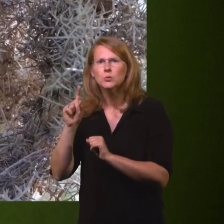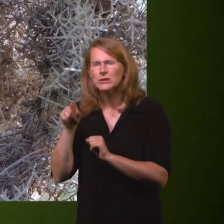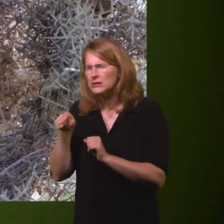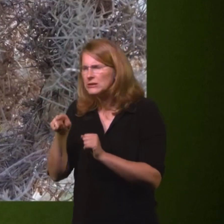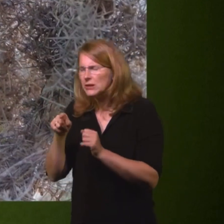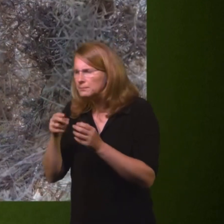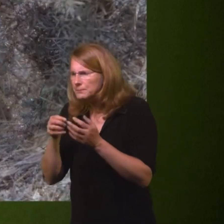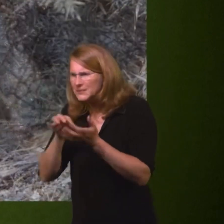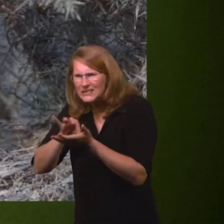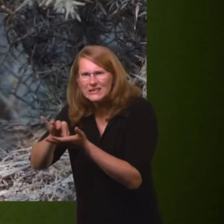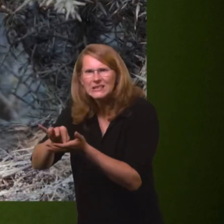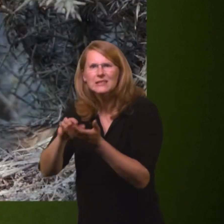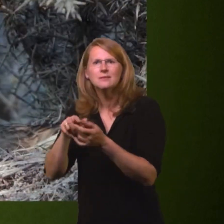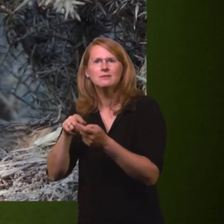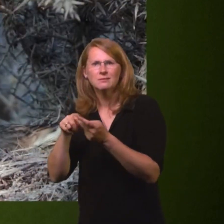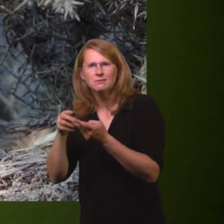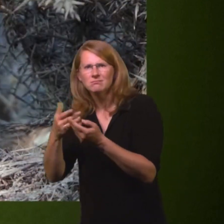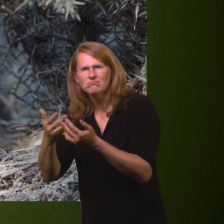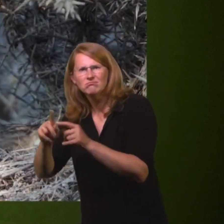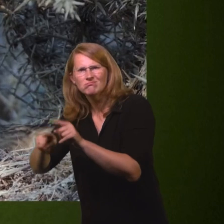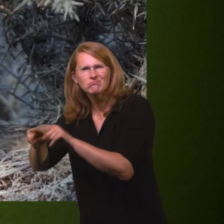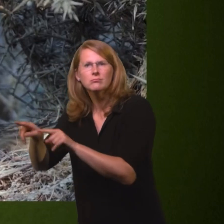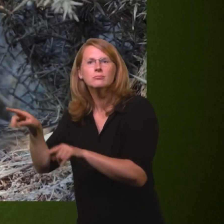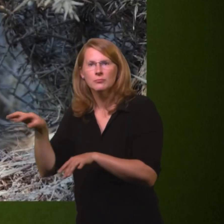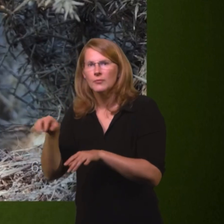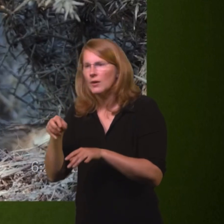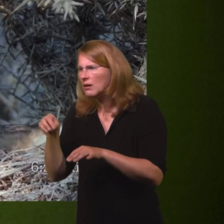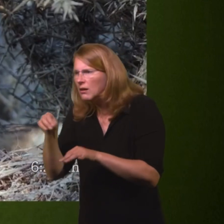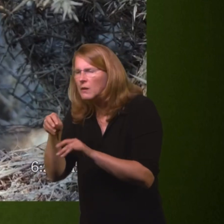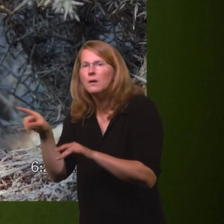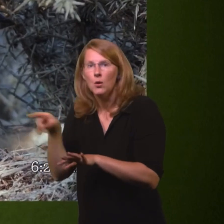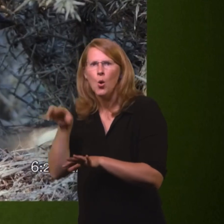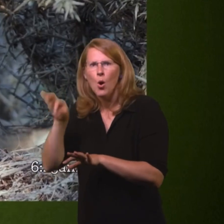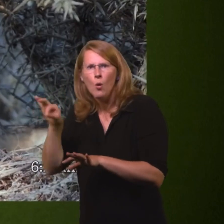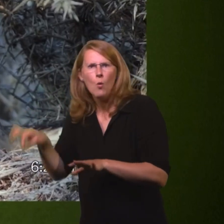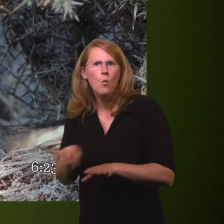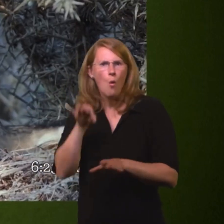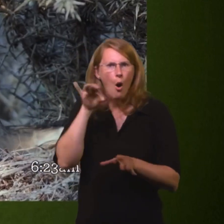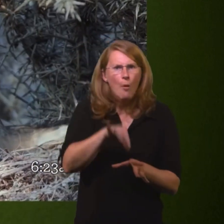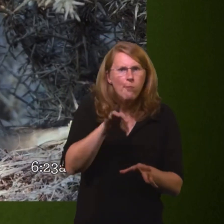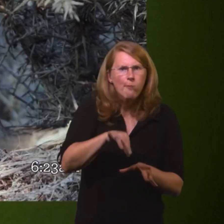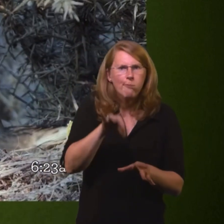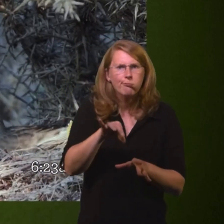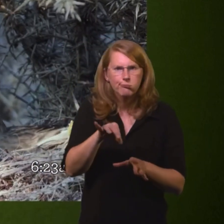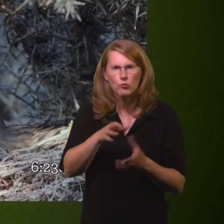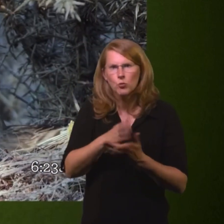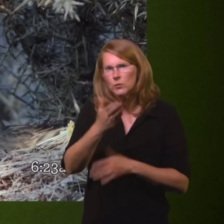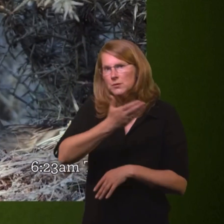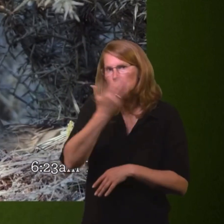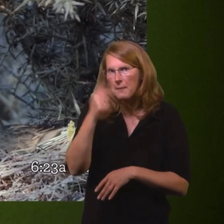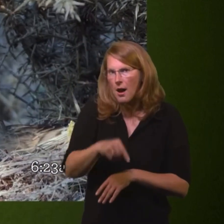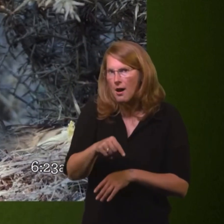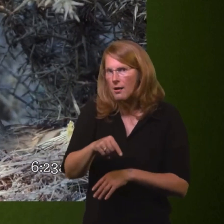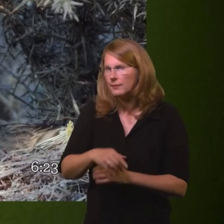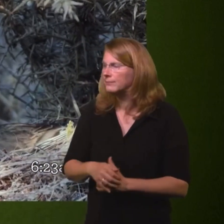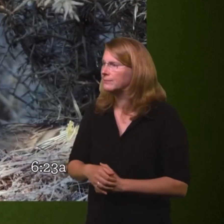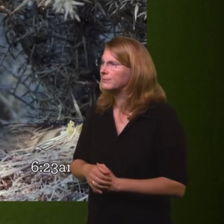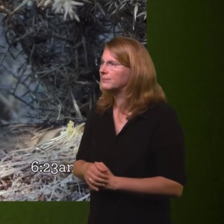invertebrates, insects and other invertebrates during the summer, they continue to feed them on those seeds.